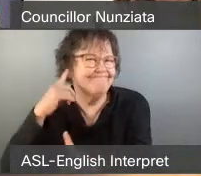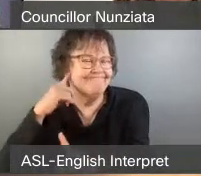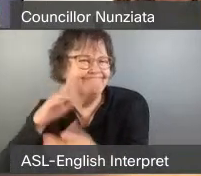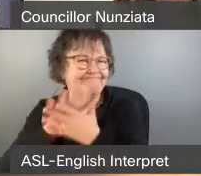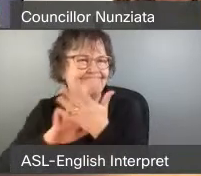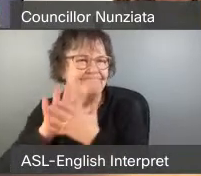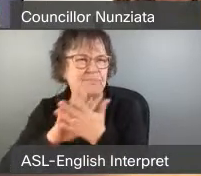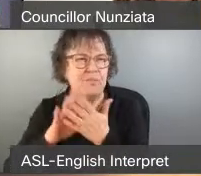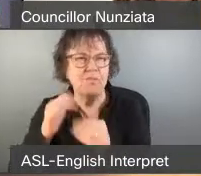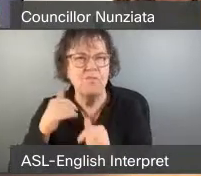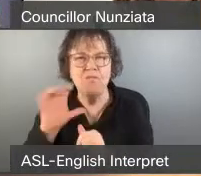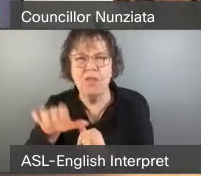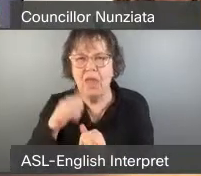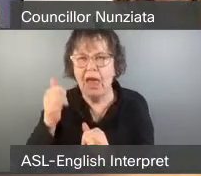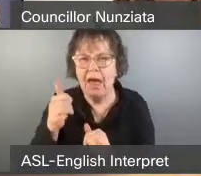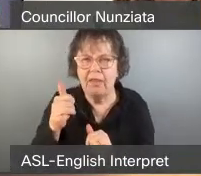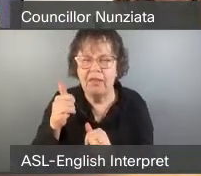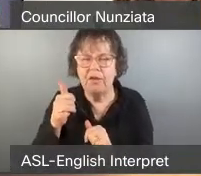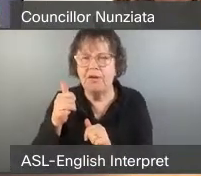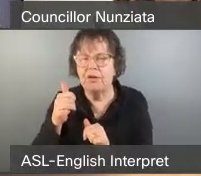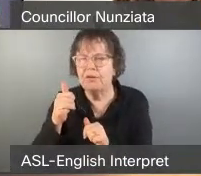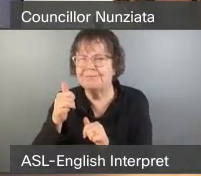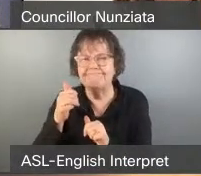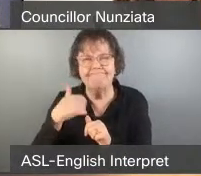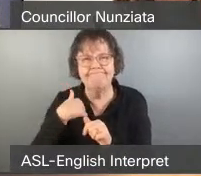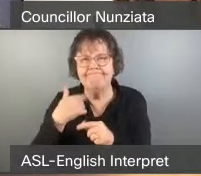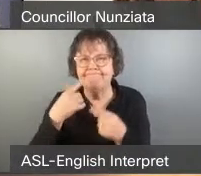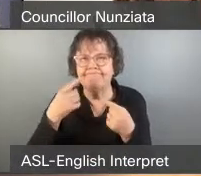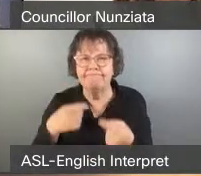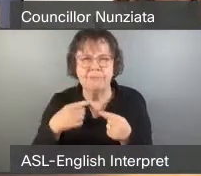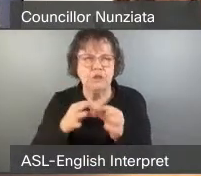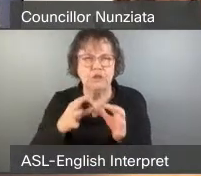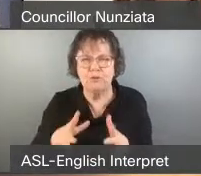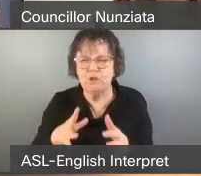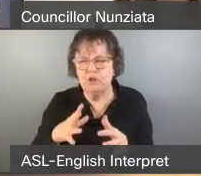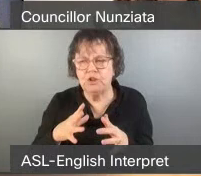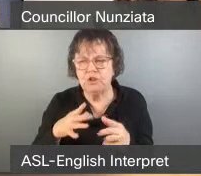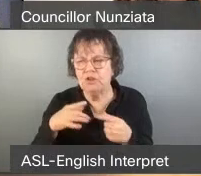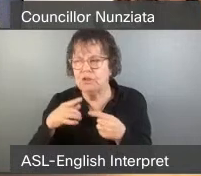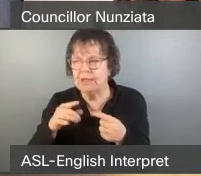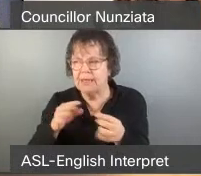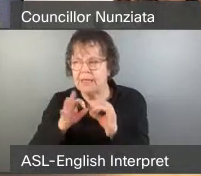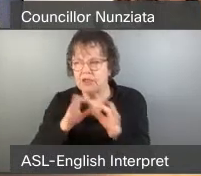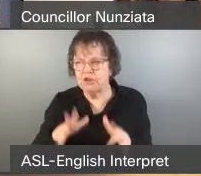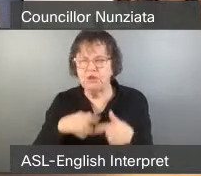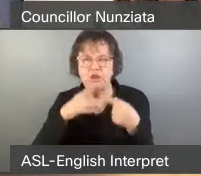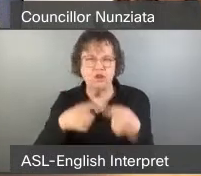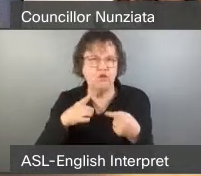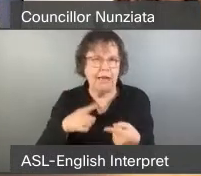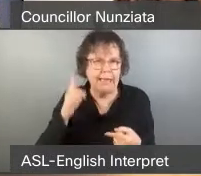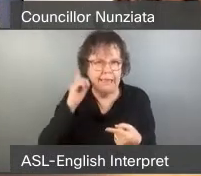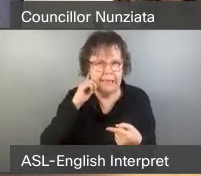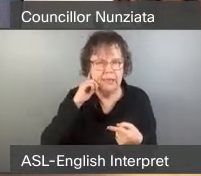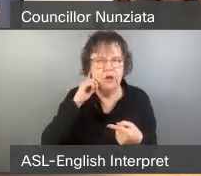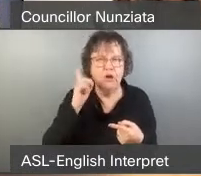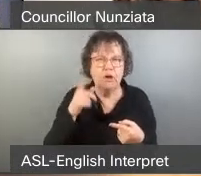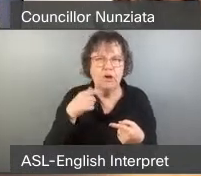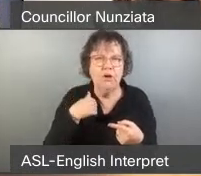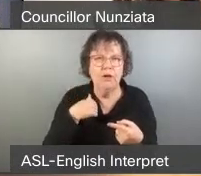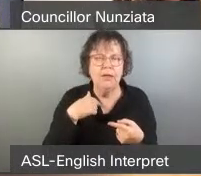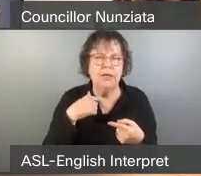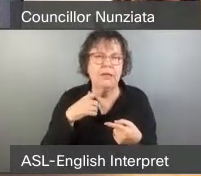project would connect the UT Scarborough through to Melbourne going north. The other way around, I need to highlight that